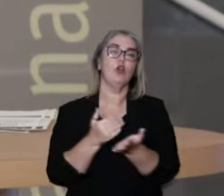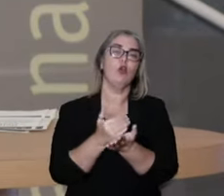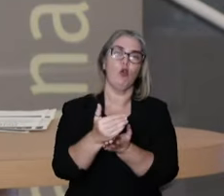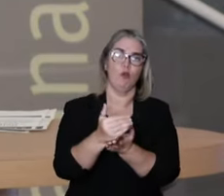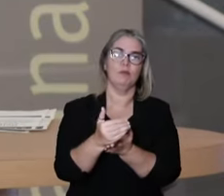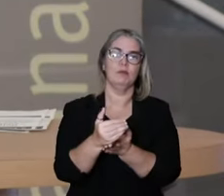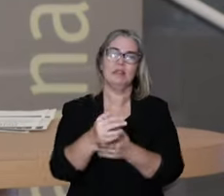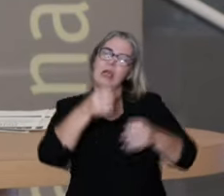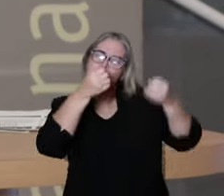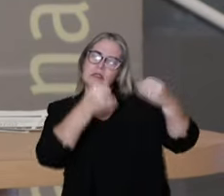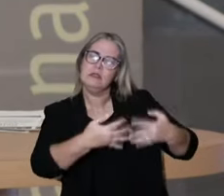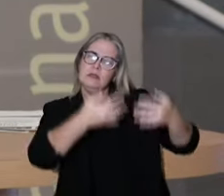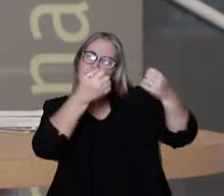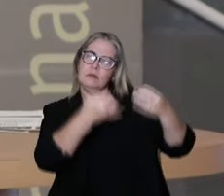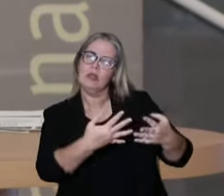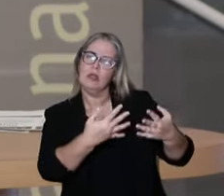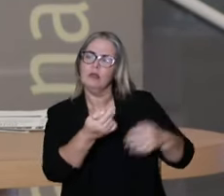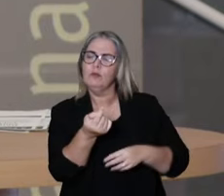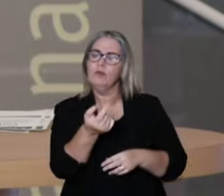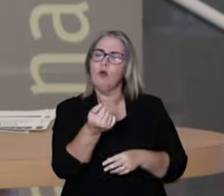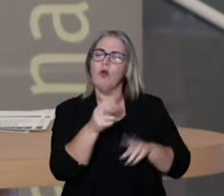And I would like to start